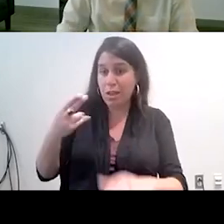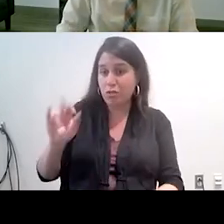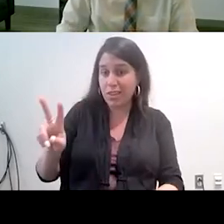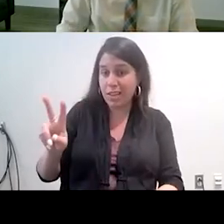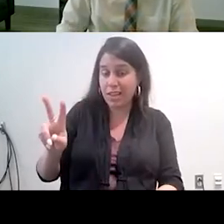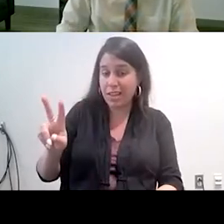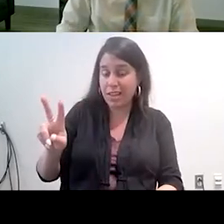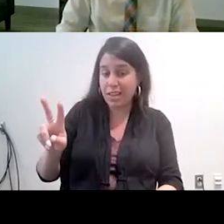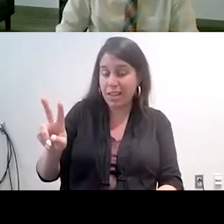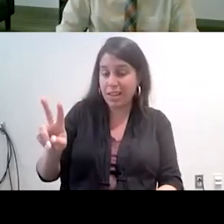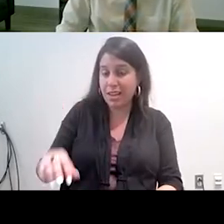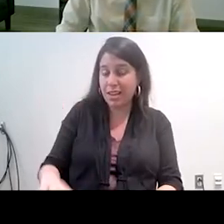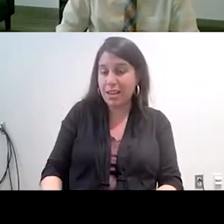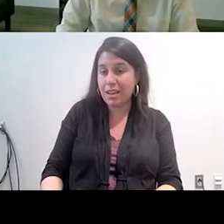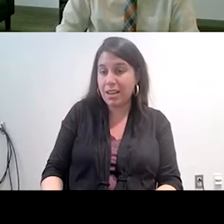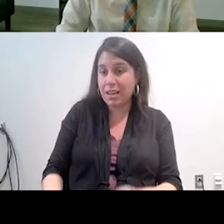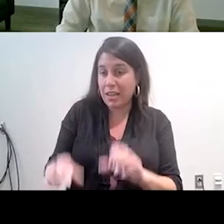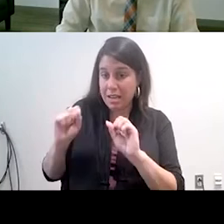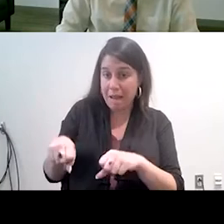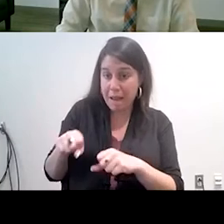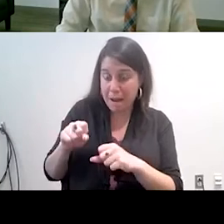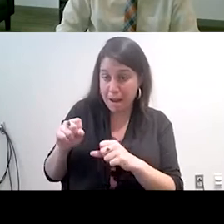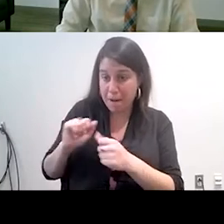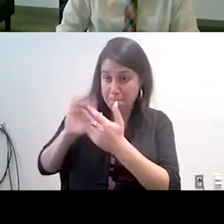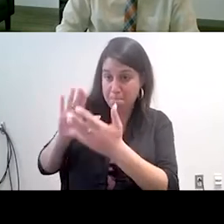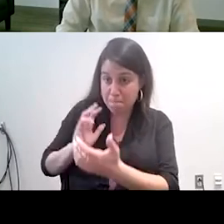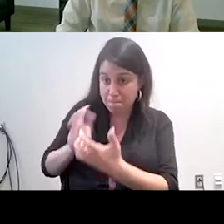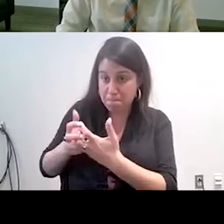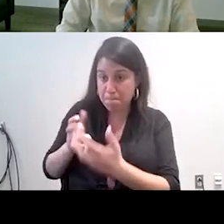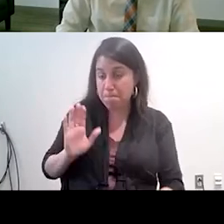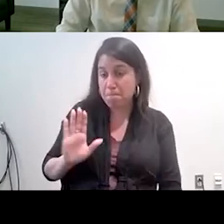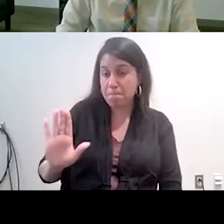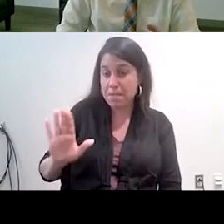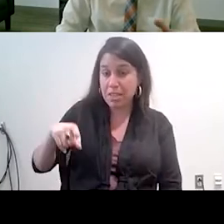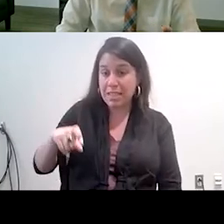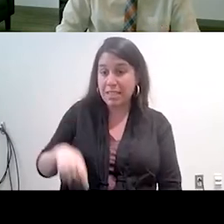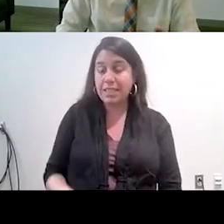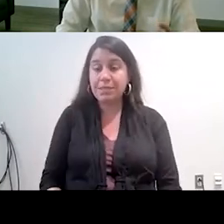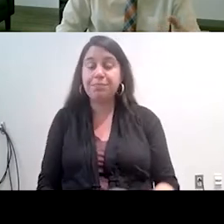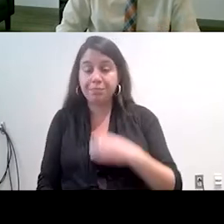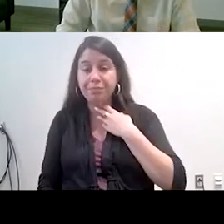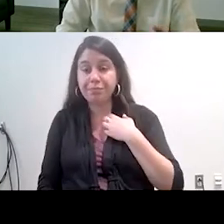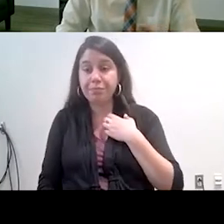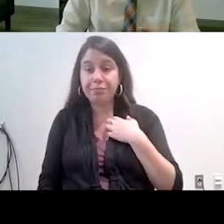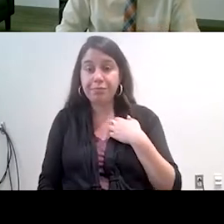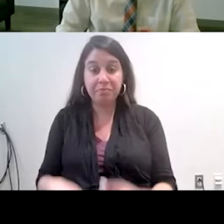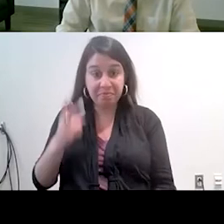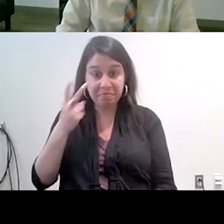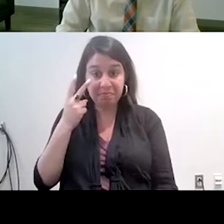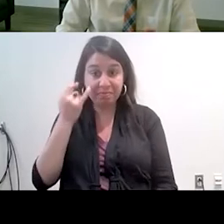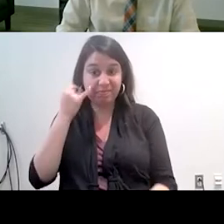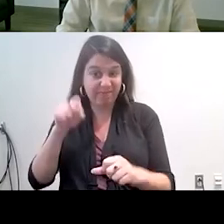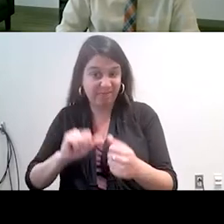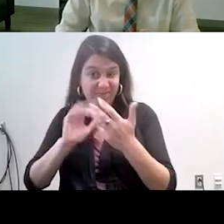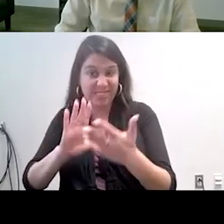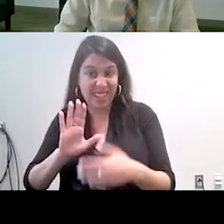we, can we look, can we look at and see if we can address this other